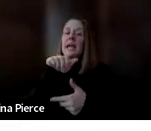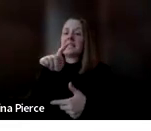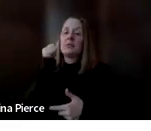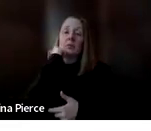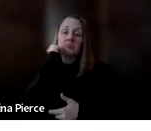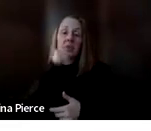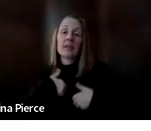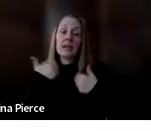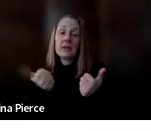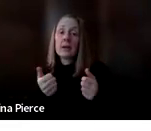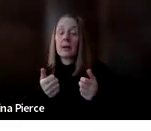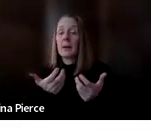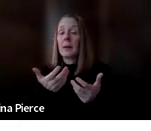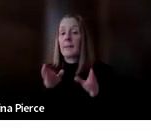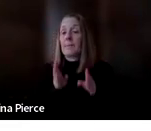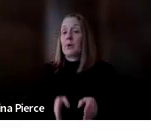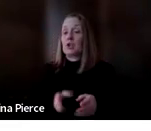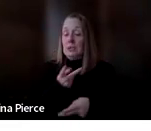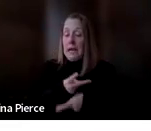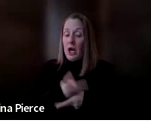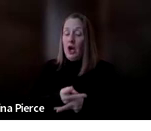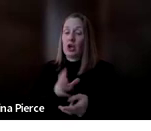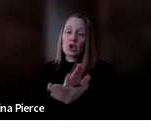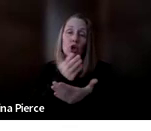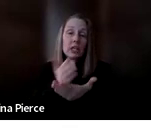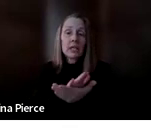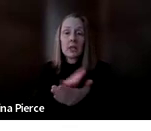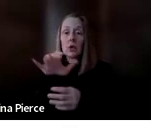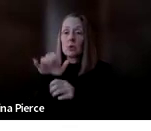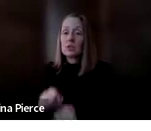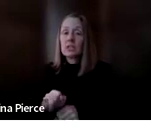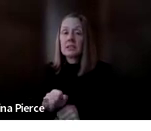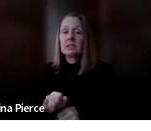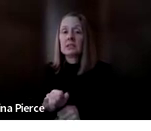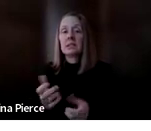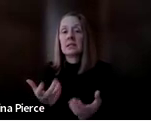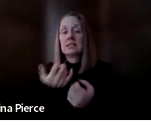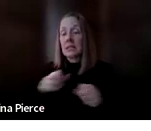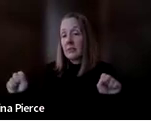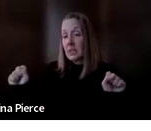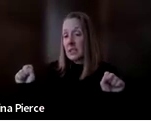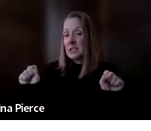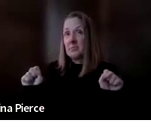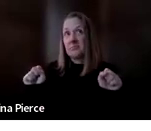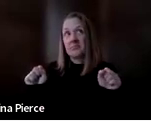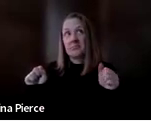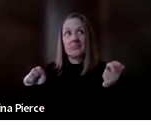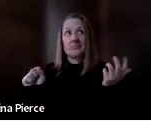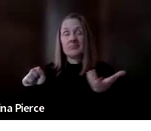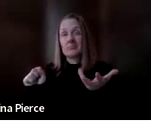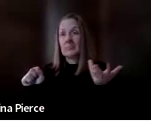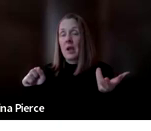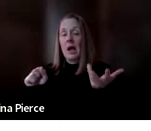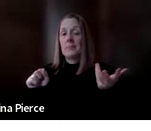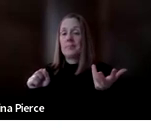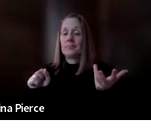living personal care cooking routines and tasks at for safety um our fabulous